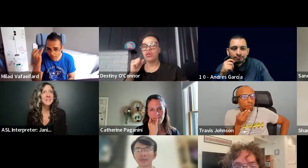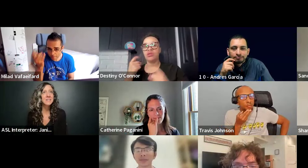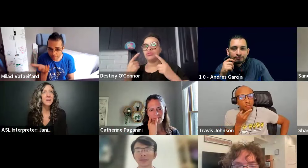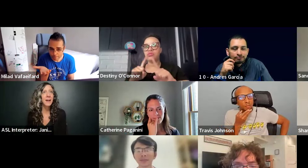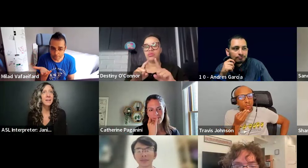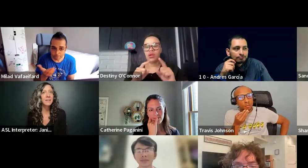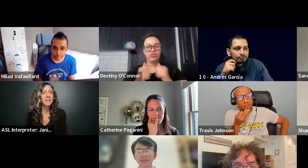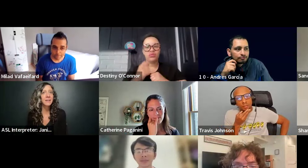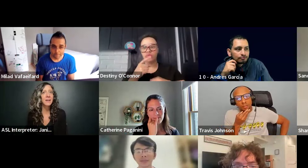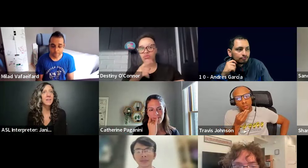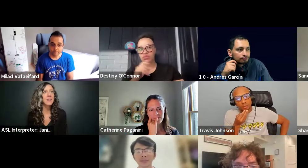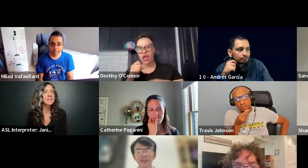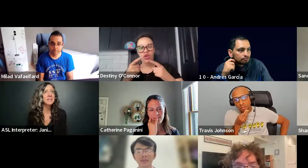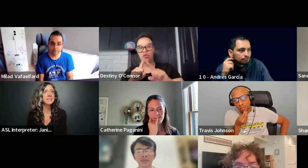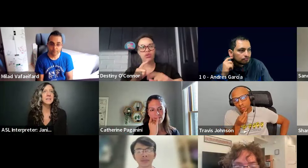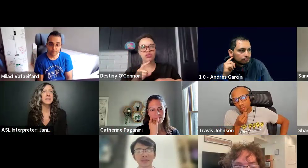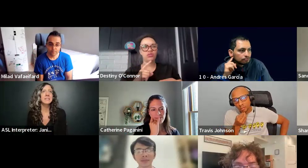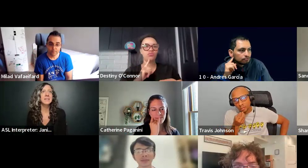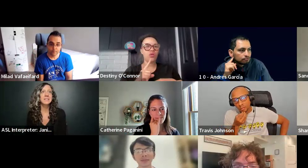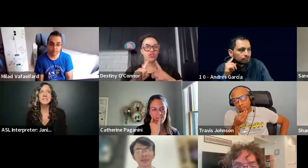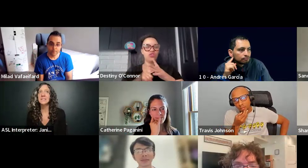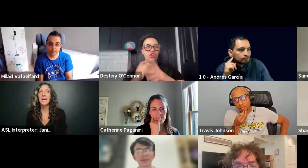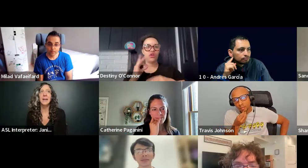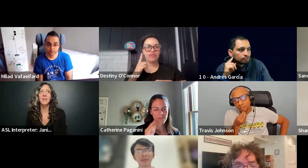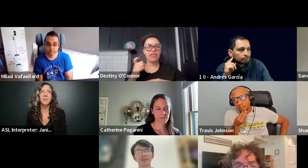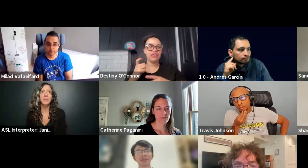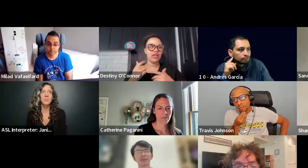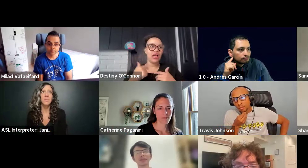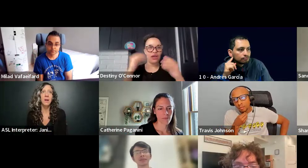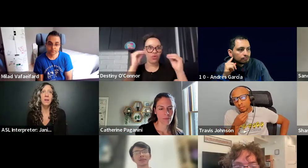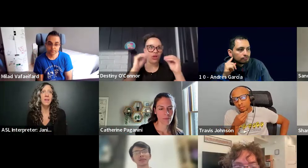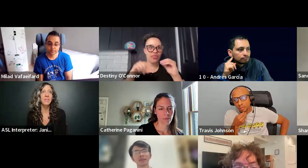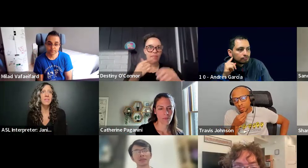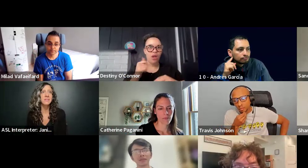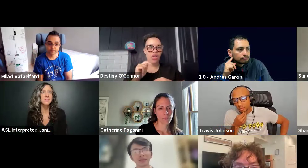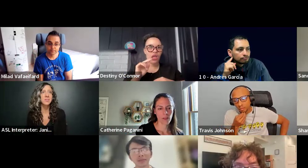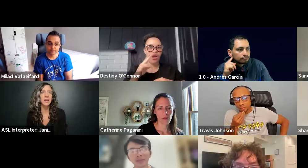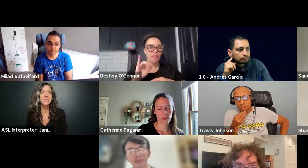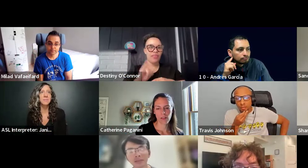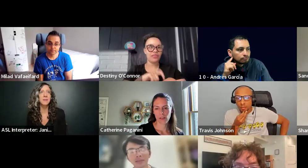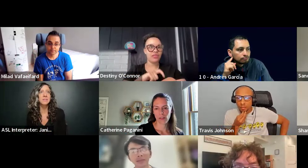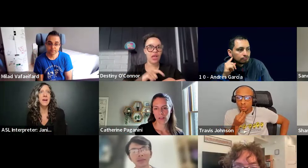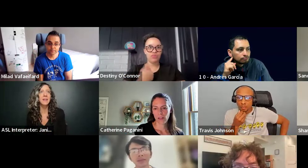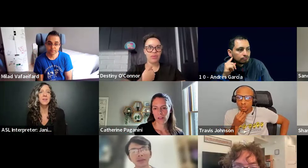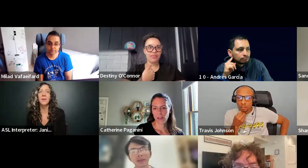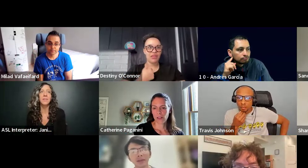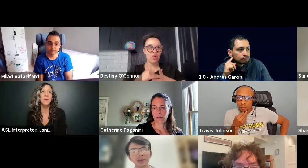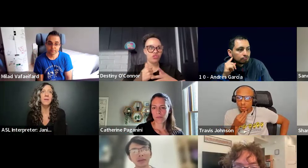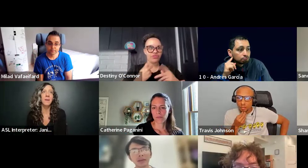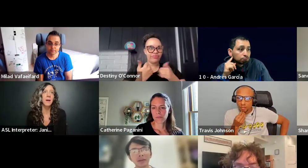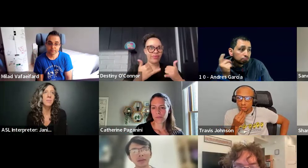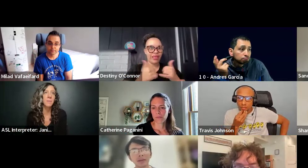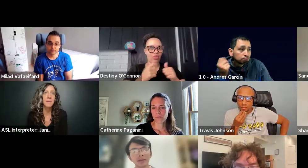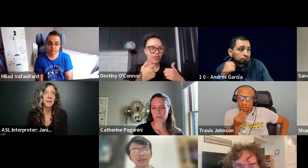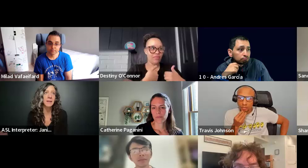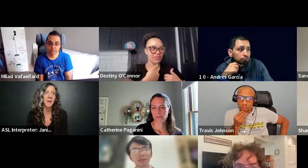Destiny, did you want to add anything? Any other ideas? Destiny says, yeah, I agree with you, Malad. I think this is a great idea because I didn't know anything